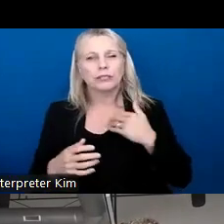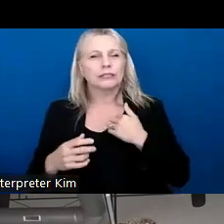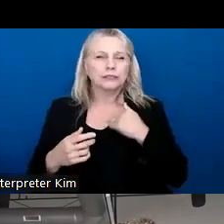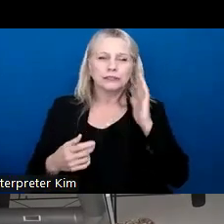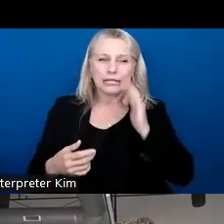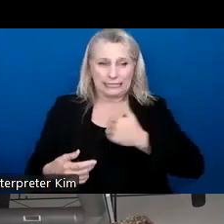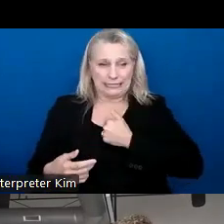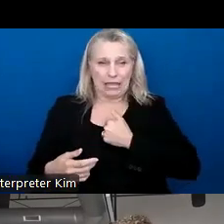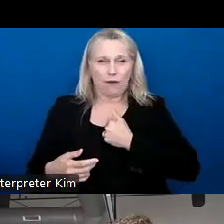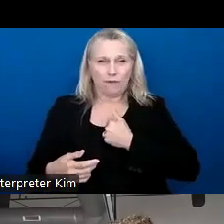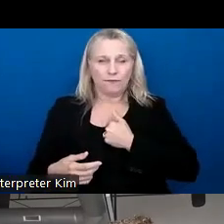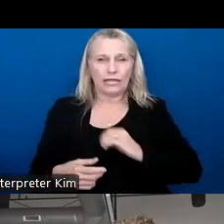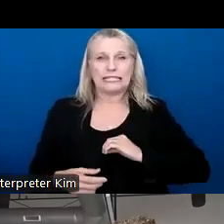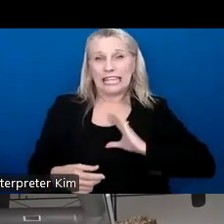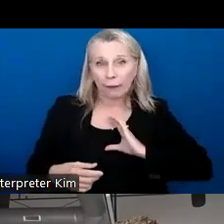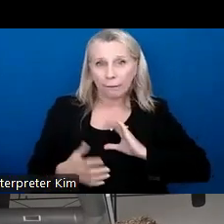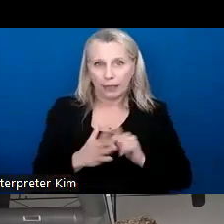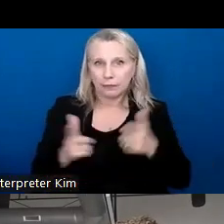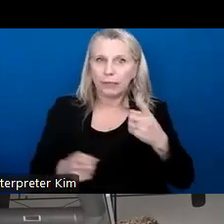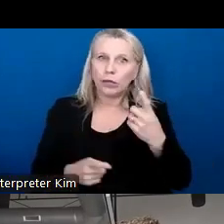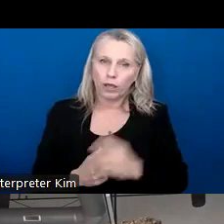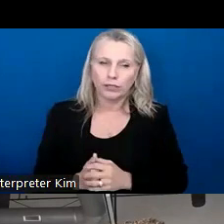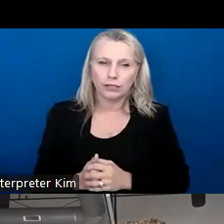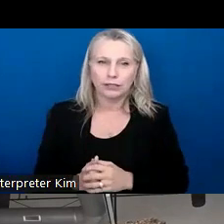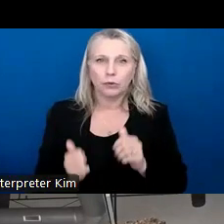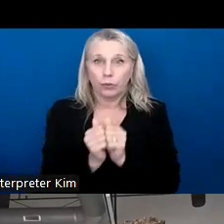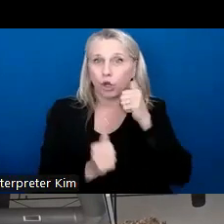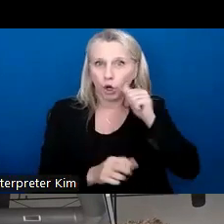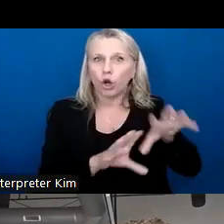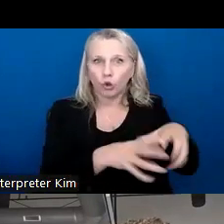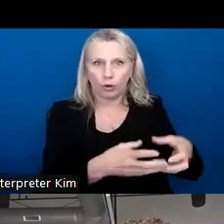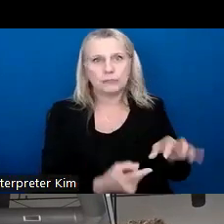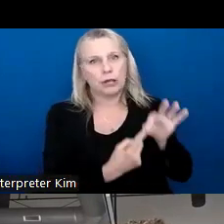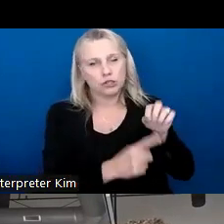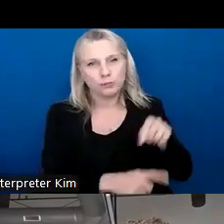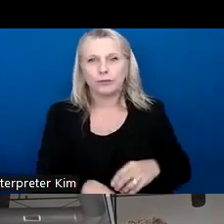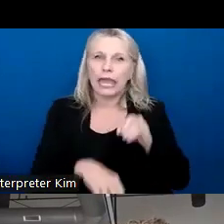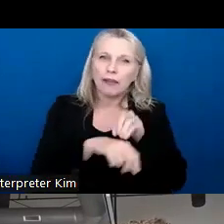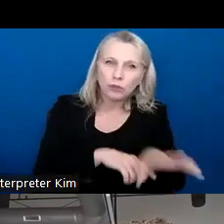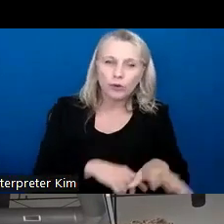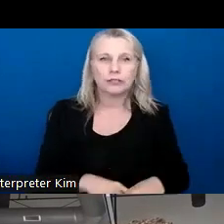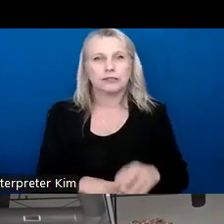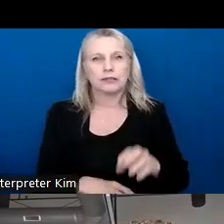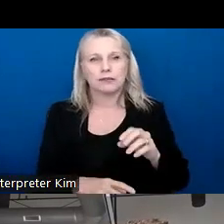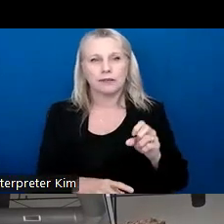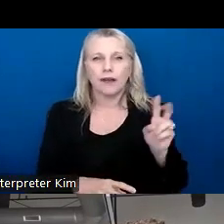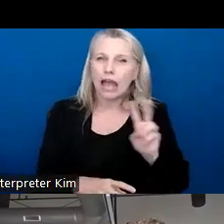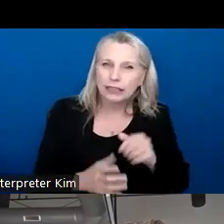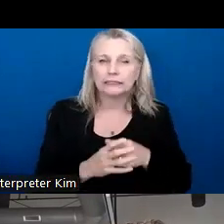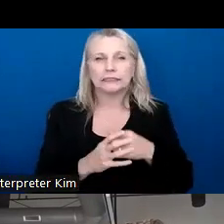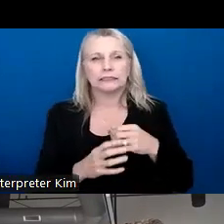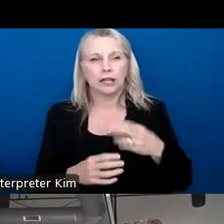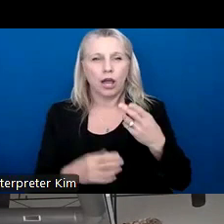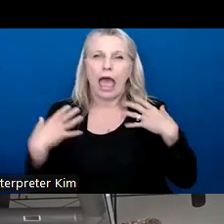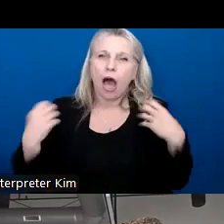self-esteem is a big one, um, especially in our girl groups, um, influence, violence, healthy coping skills, leaving a